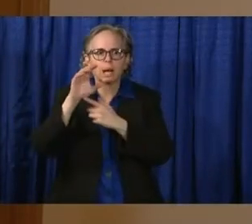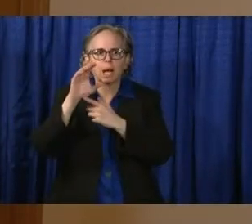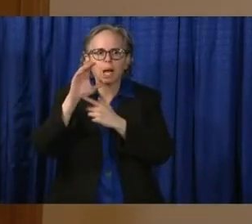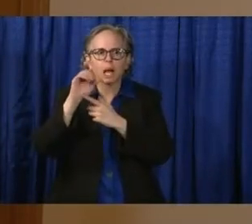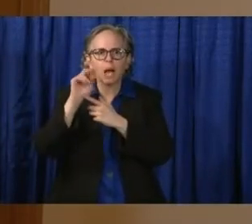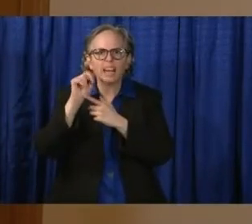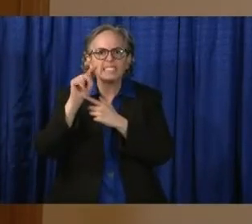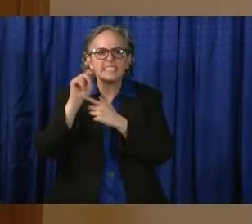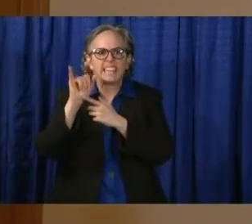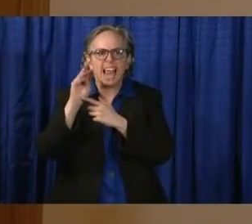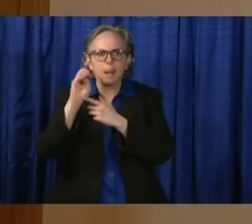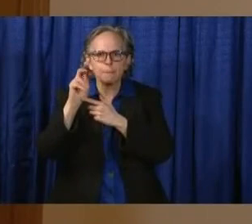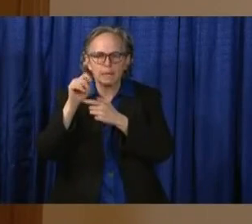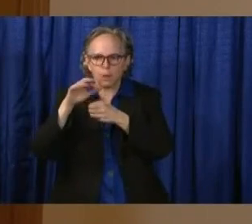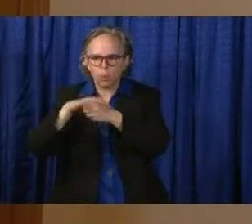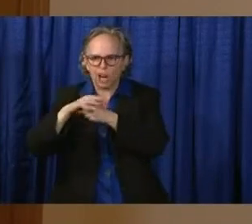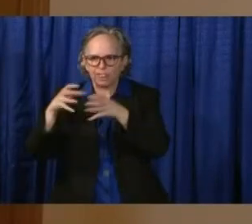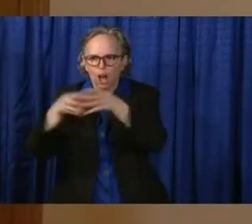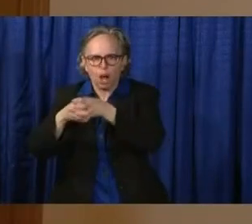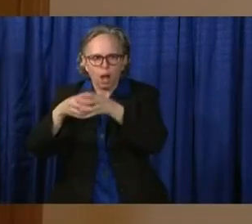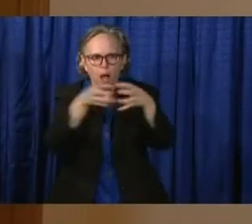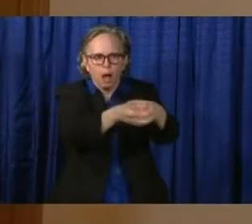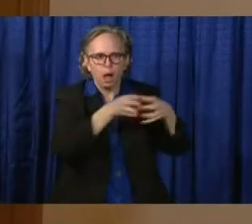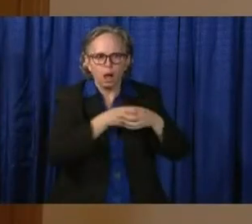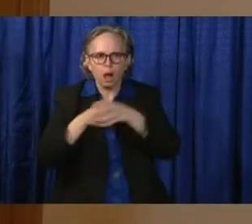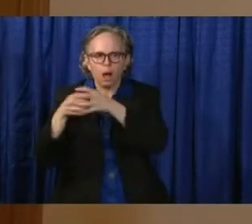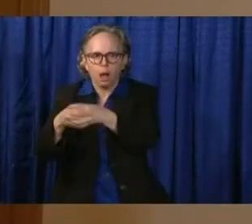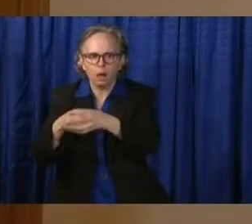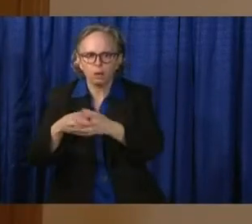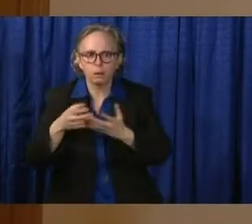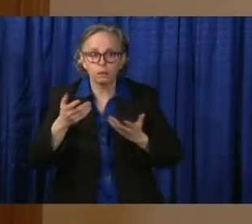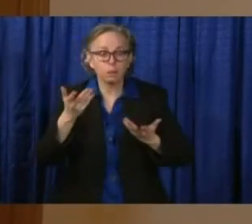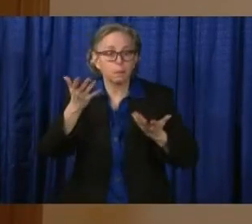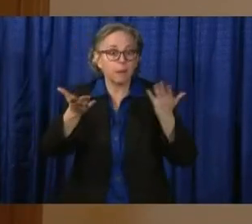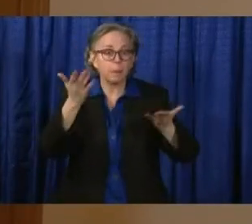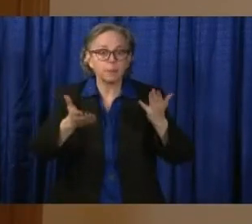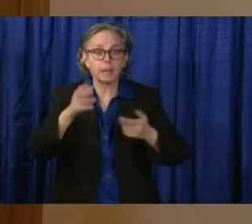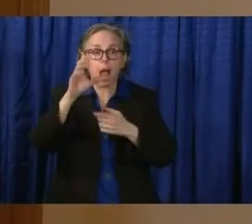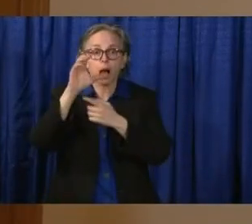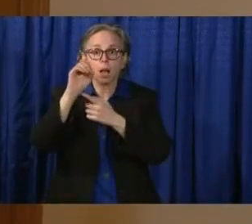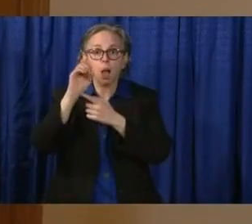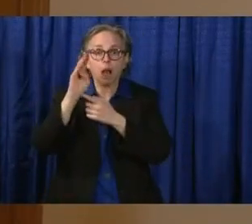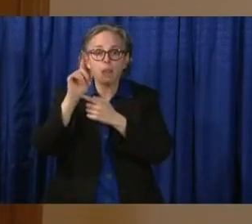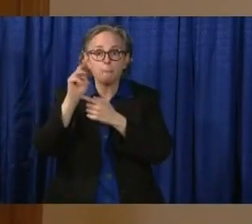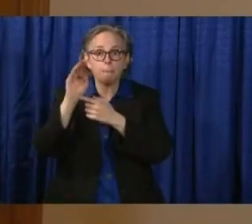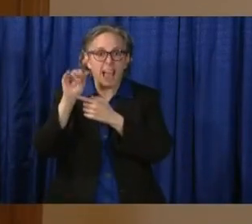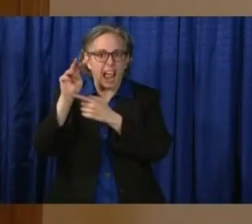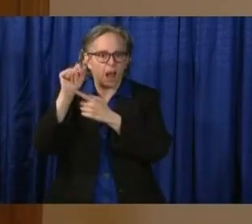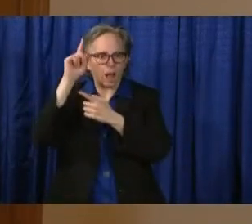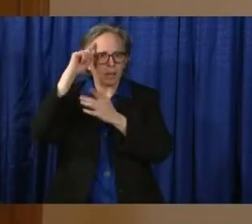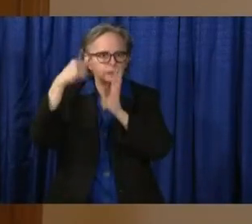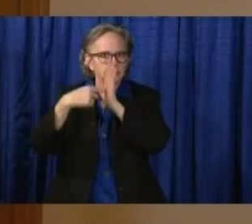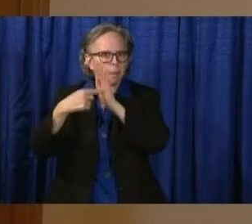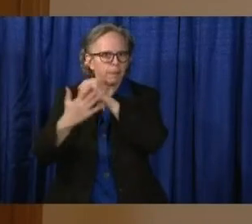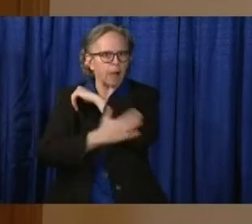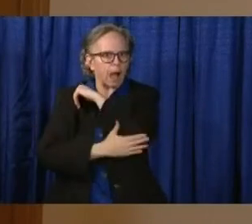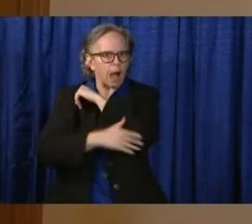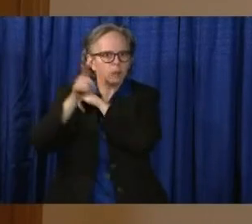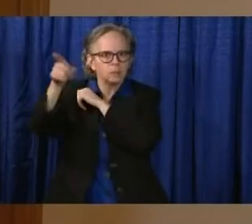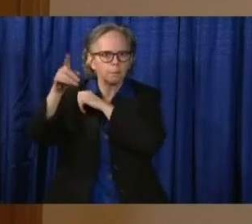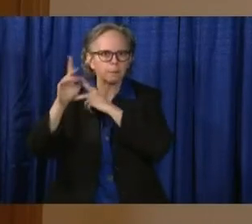I was talking about, often care is received over in Pittsburgh, right across the border where I grew up. It's a little closer even than, say,